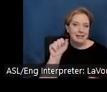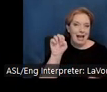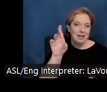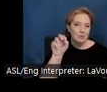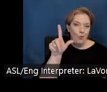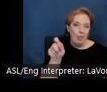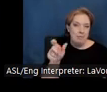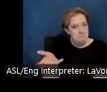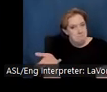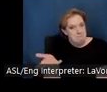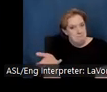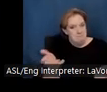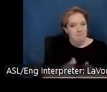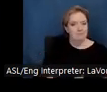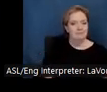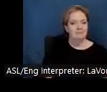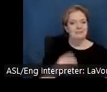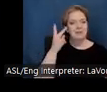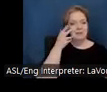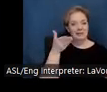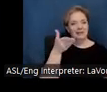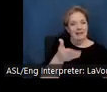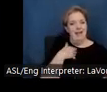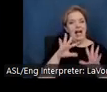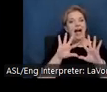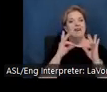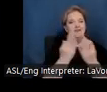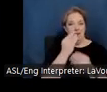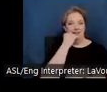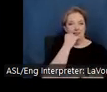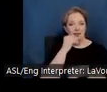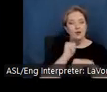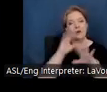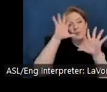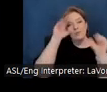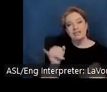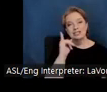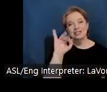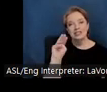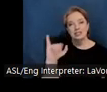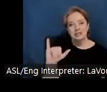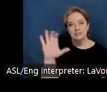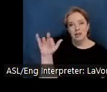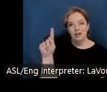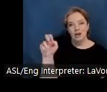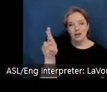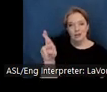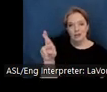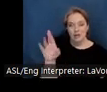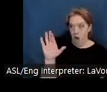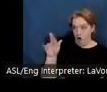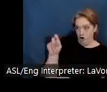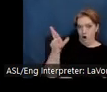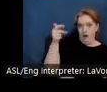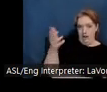And you can see it here on the table for a family dinner with President Jimmy Carter. Carter is an avid woodworker and